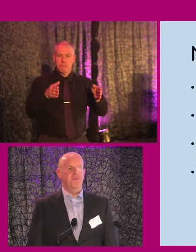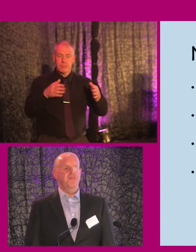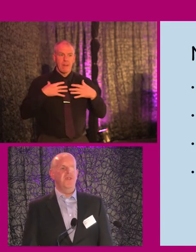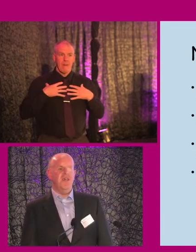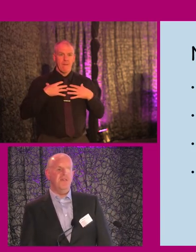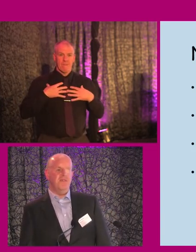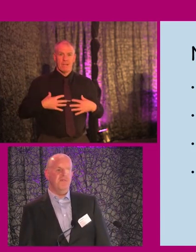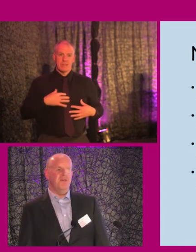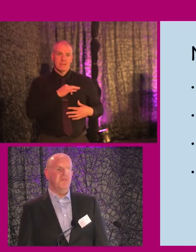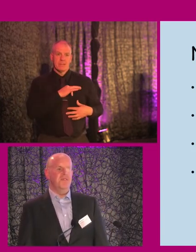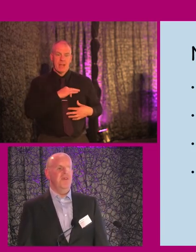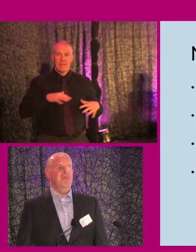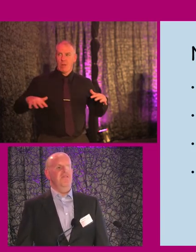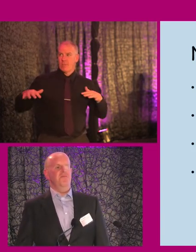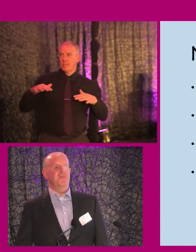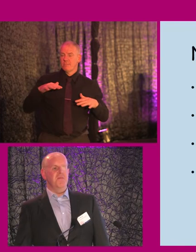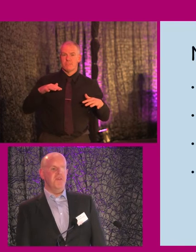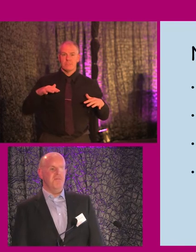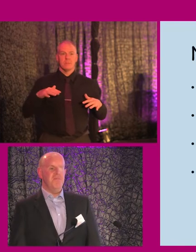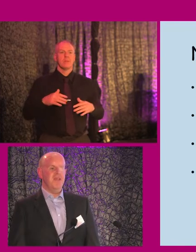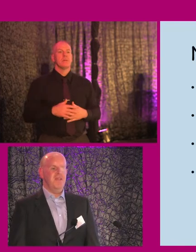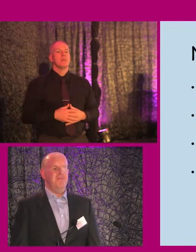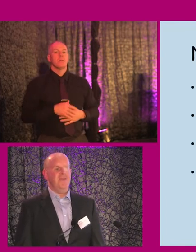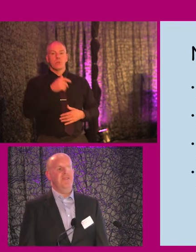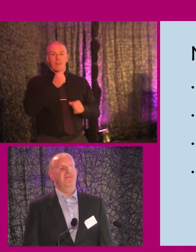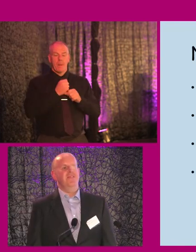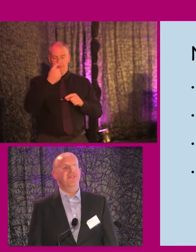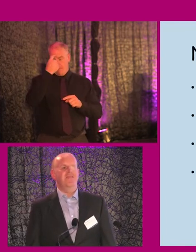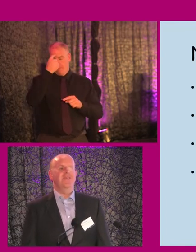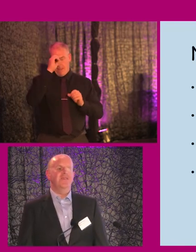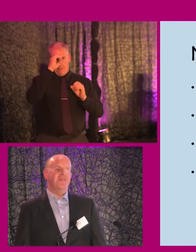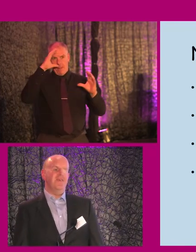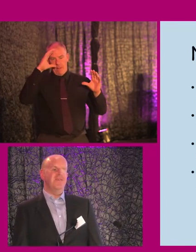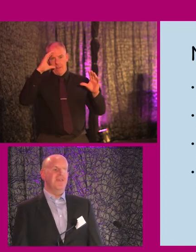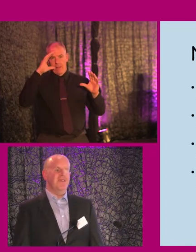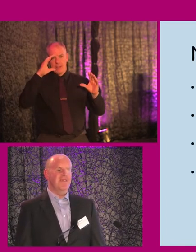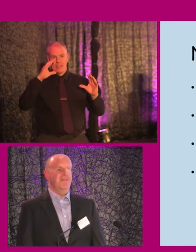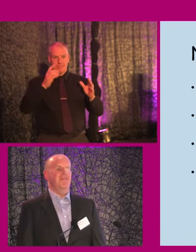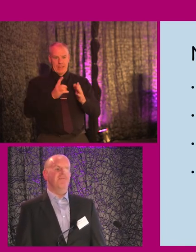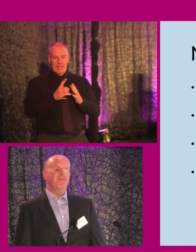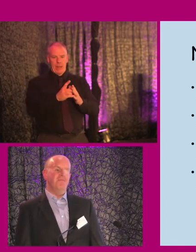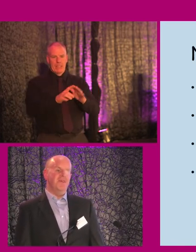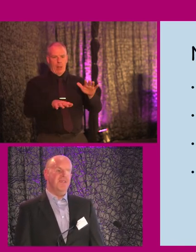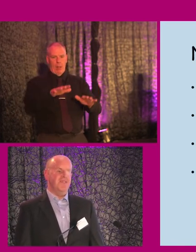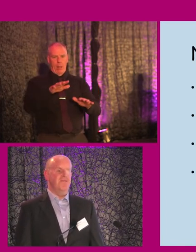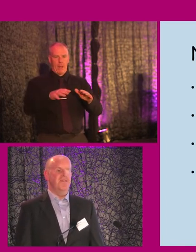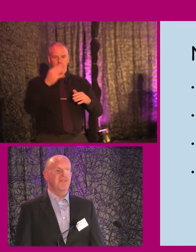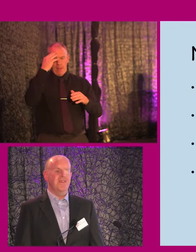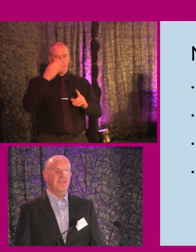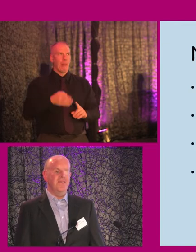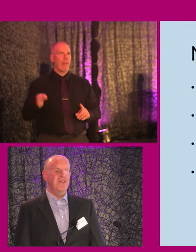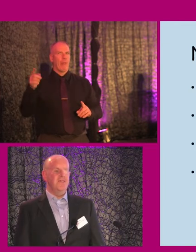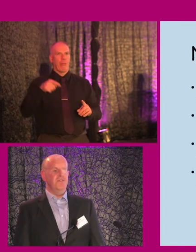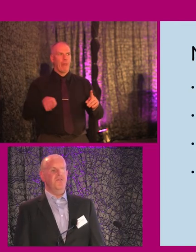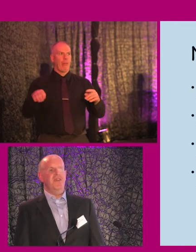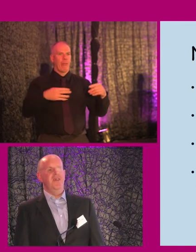physical environment. In terms of my mental capacity, my sense of direction is possibly not so. My mind tends to wander and I